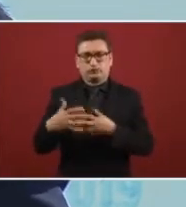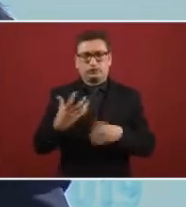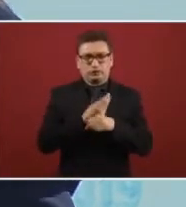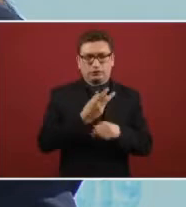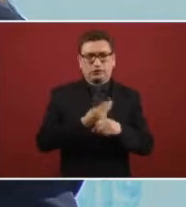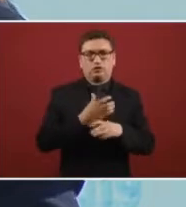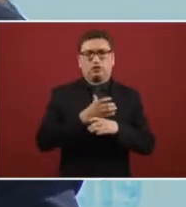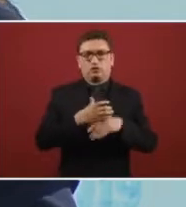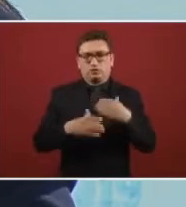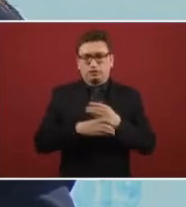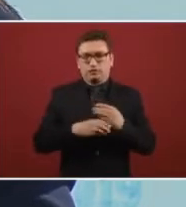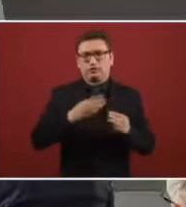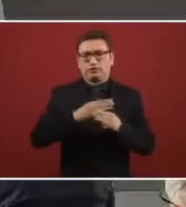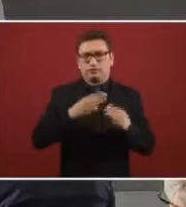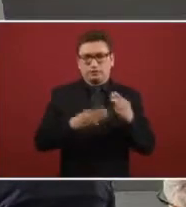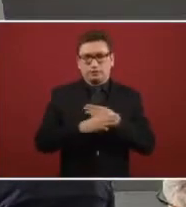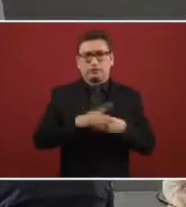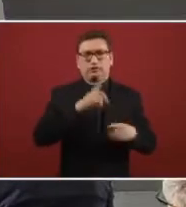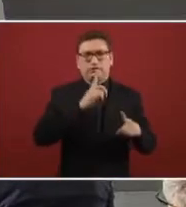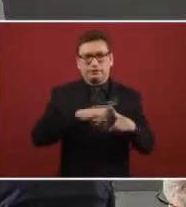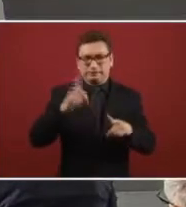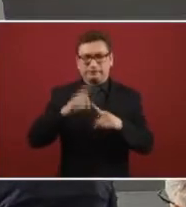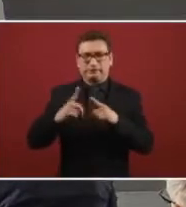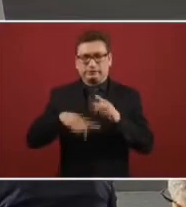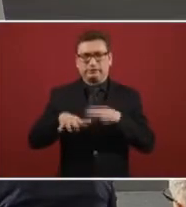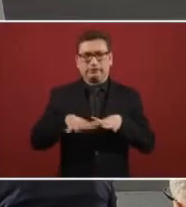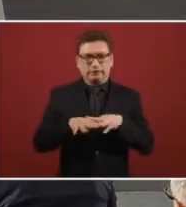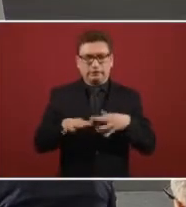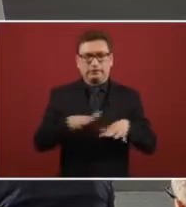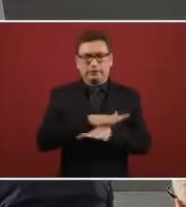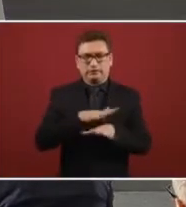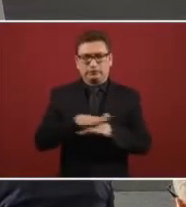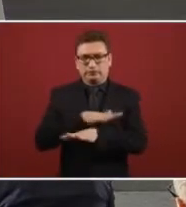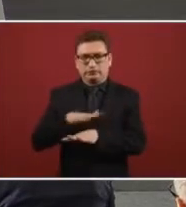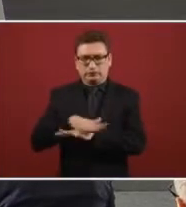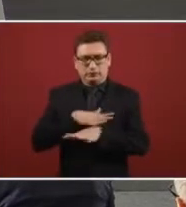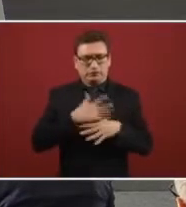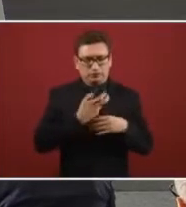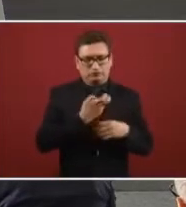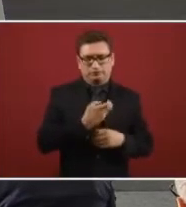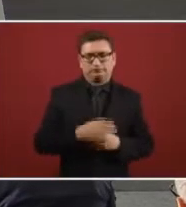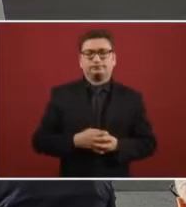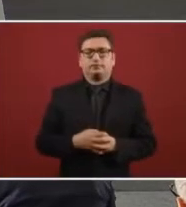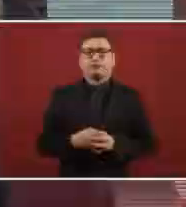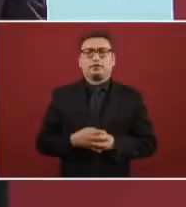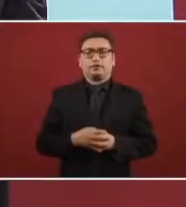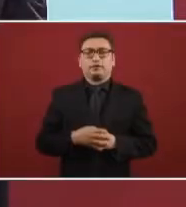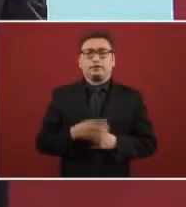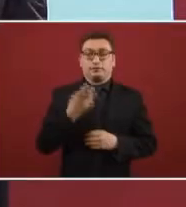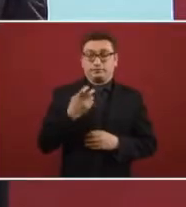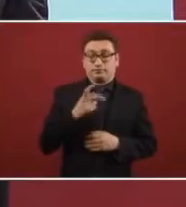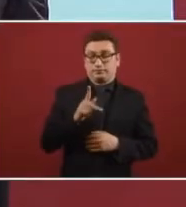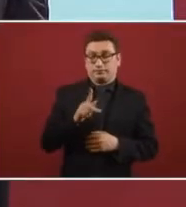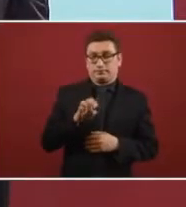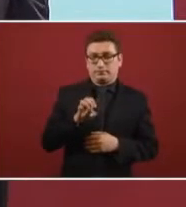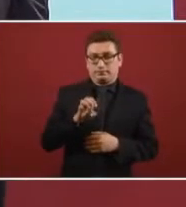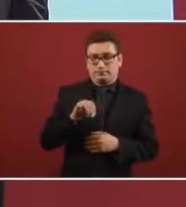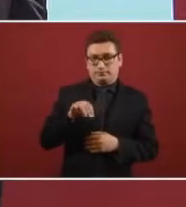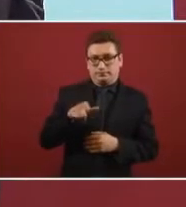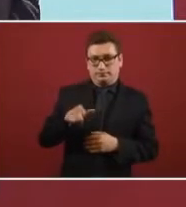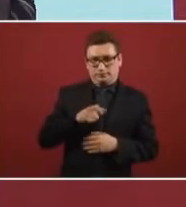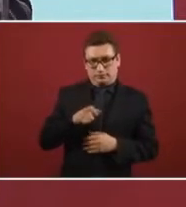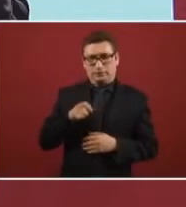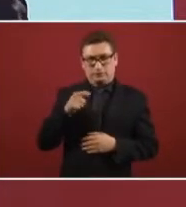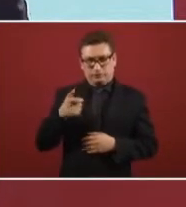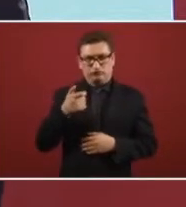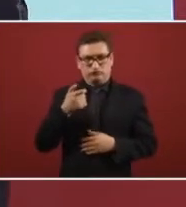major maintenance and change of equipment and maintenance so with this we count on the